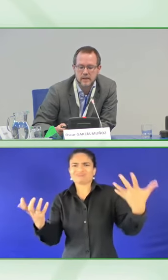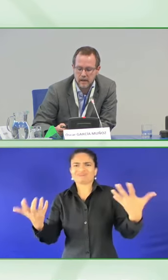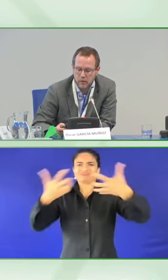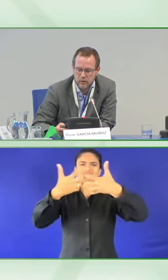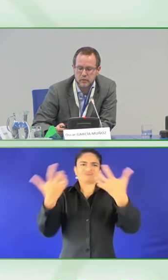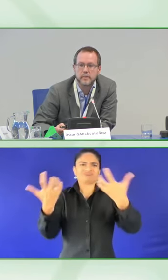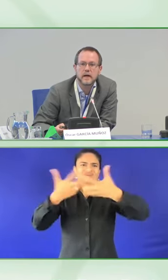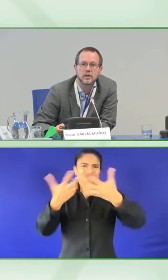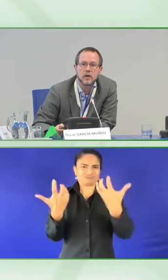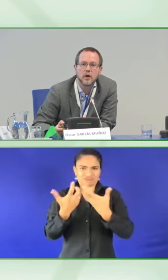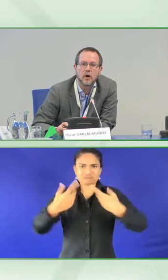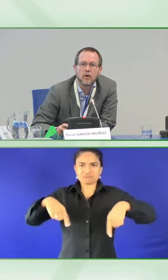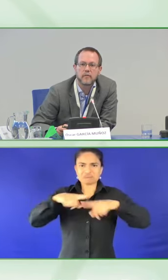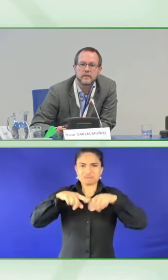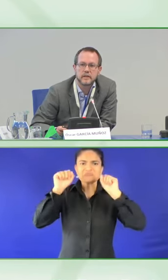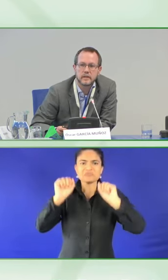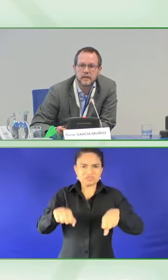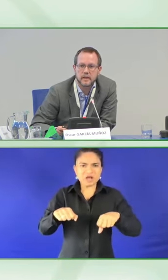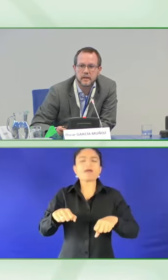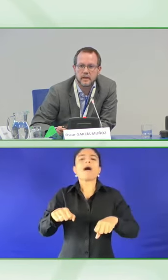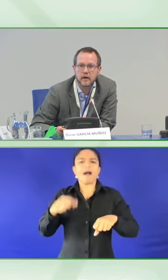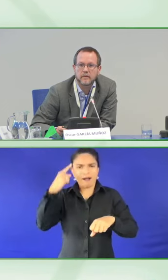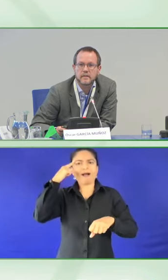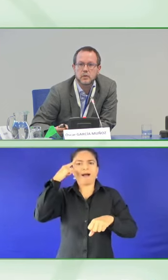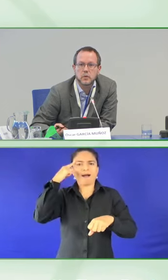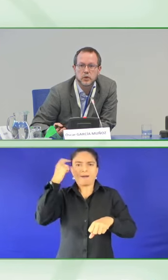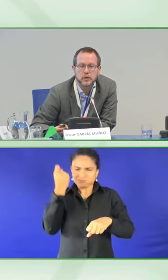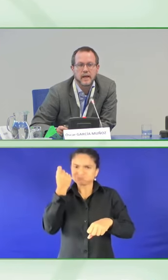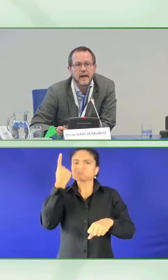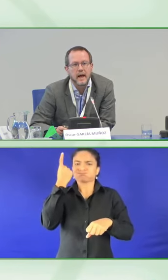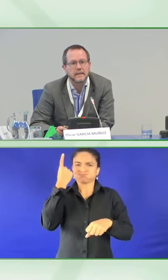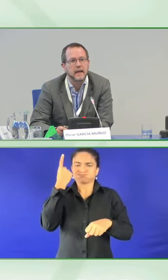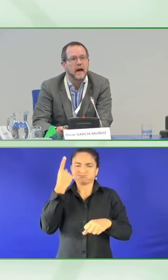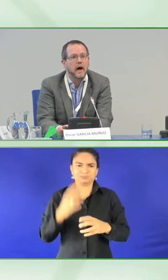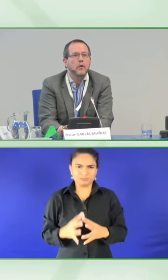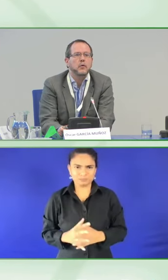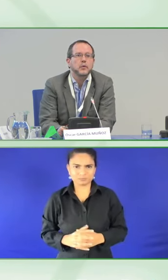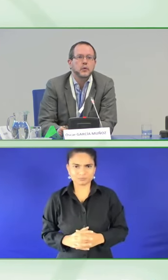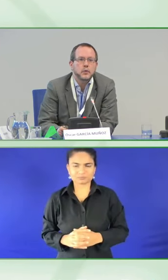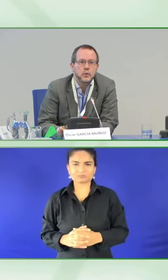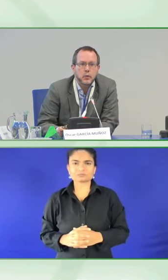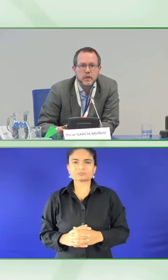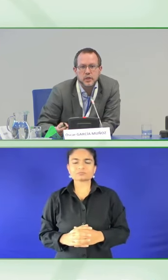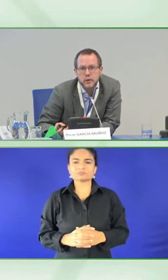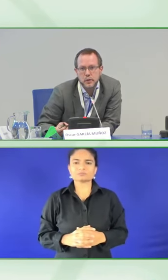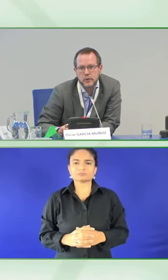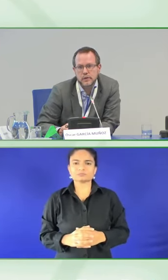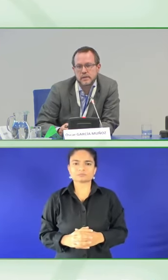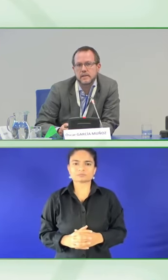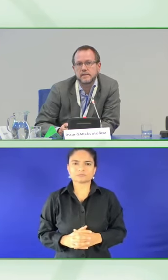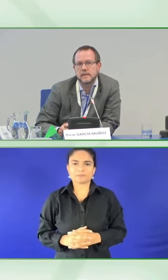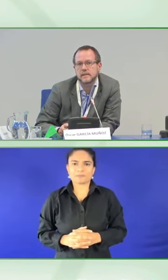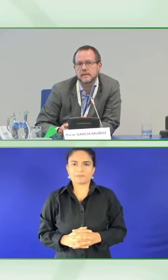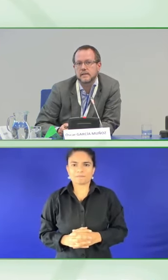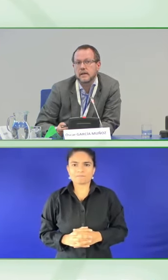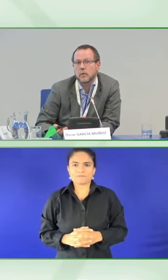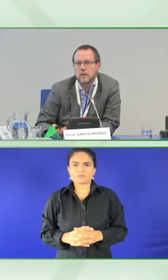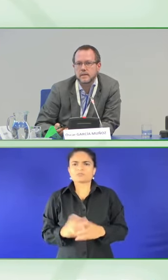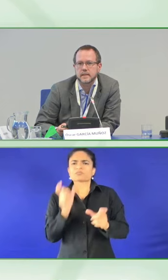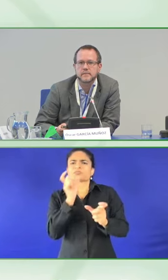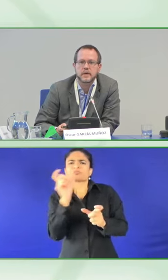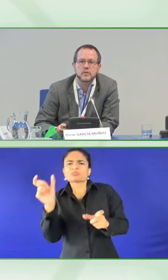expressions are also part of the solution. of the solution. And how do we choose these